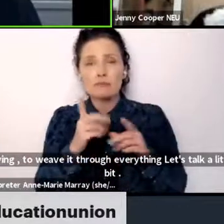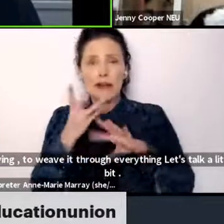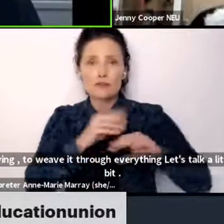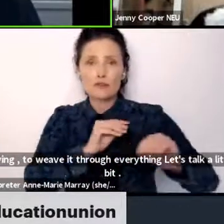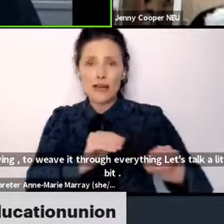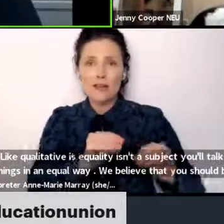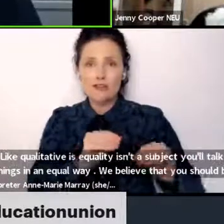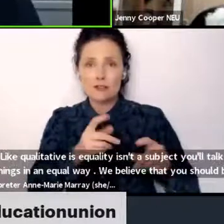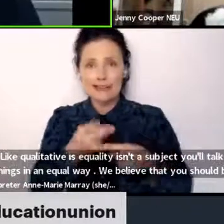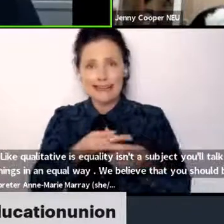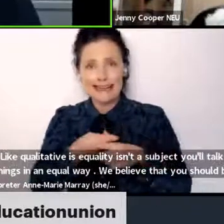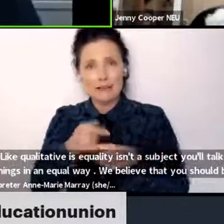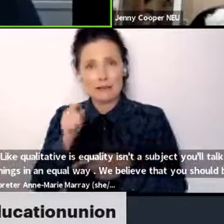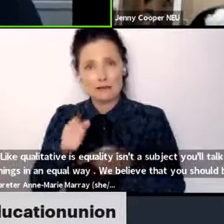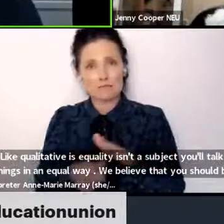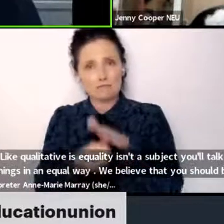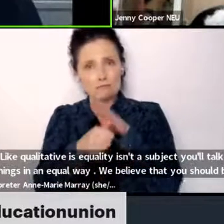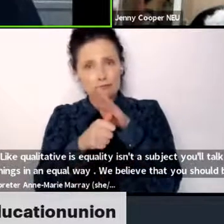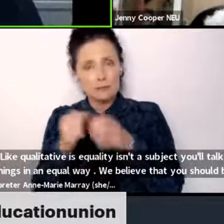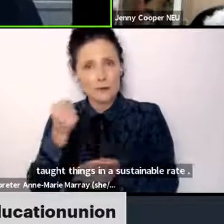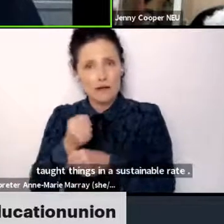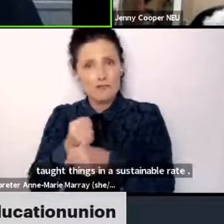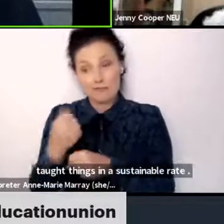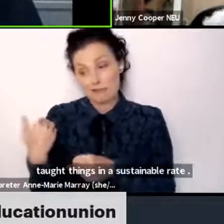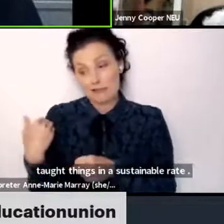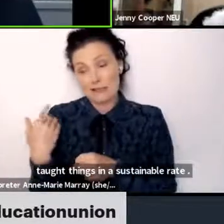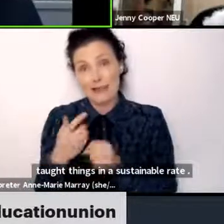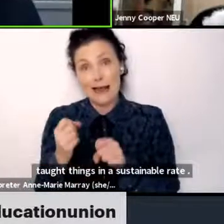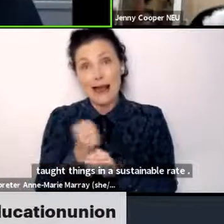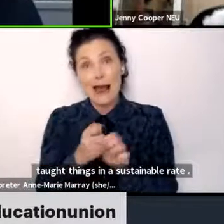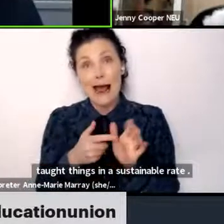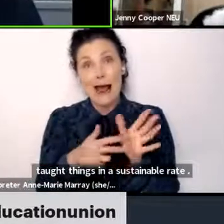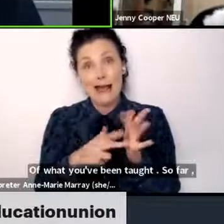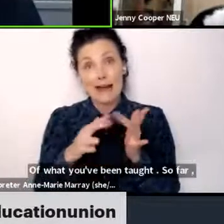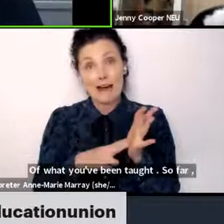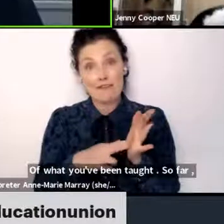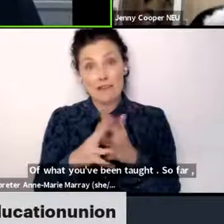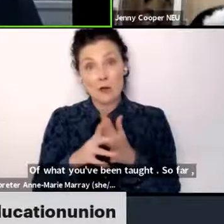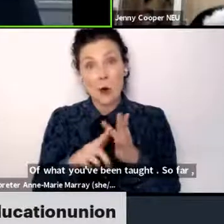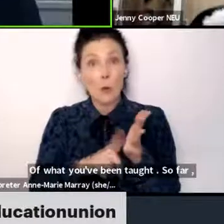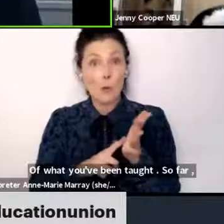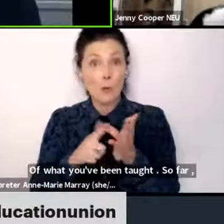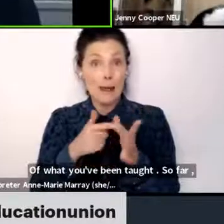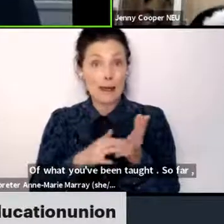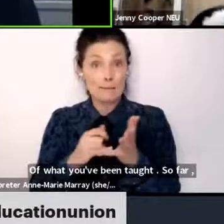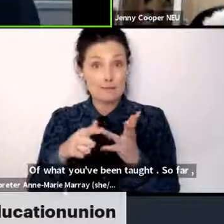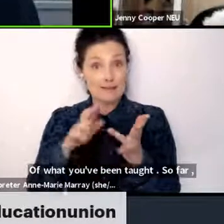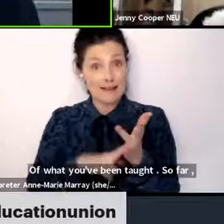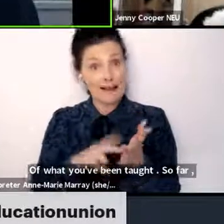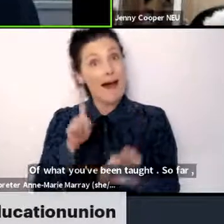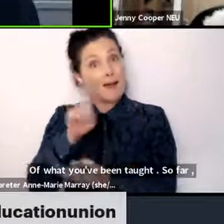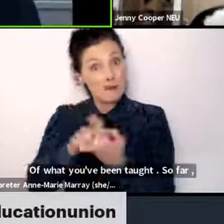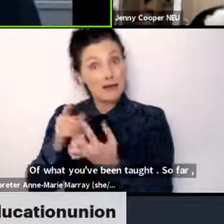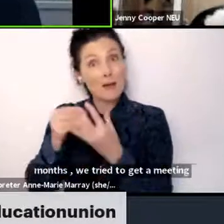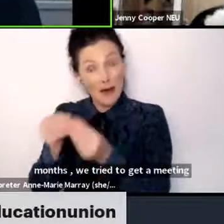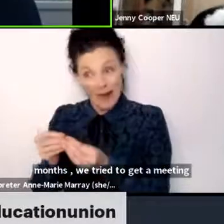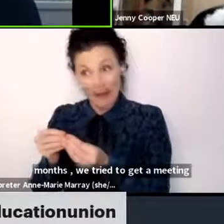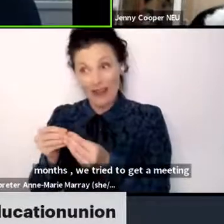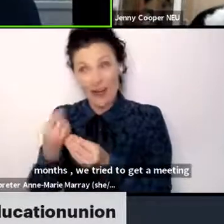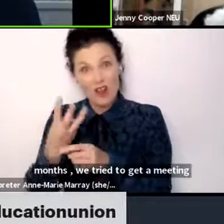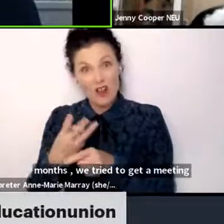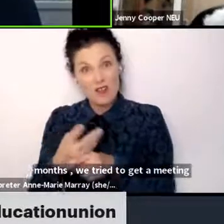And then recently we got a meeting with Gavin Williamson three days before he was sacked. So that wasn't particularly useful to us.